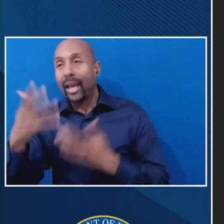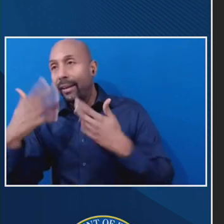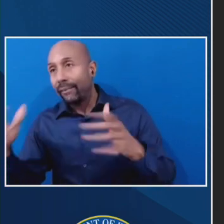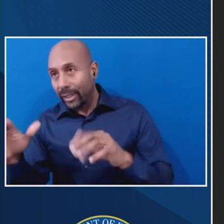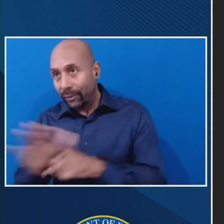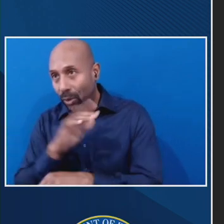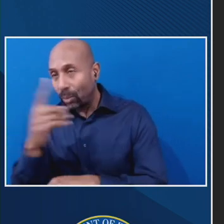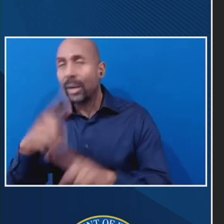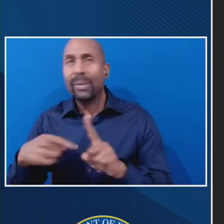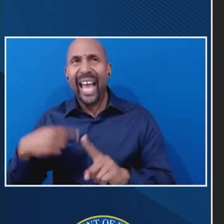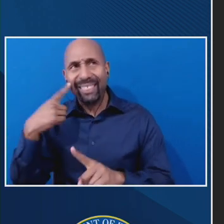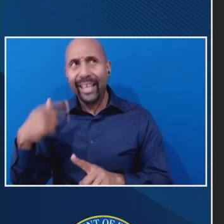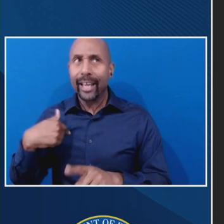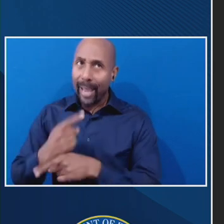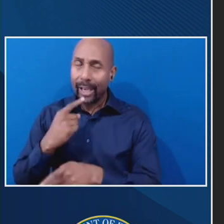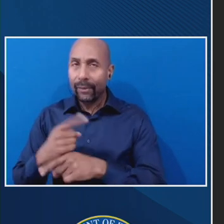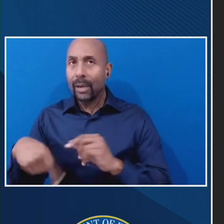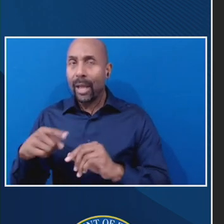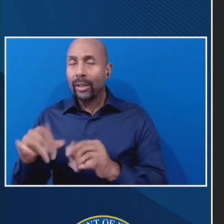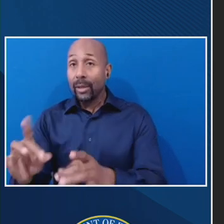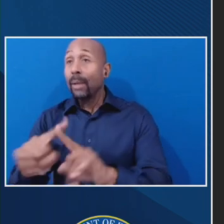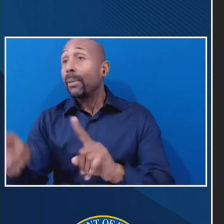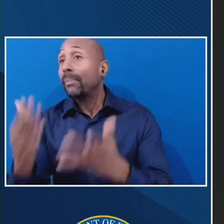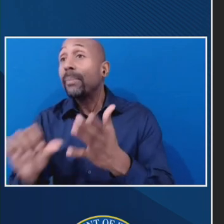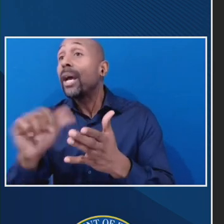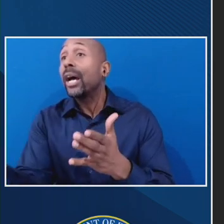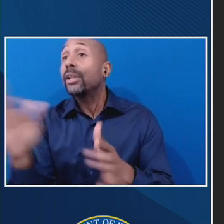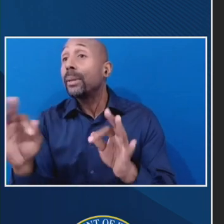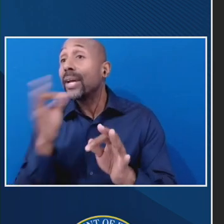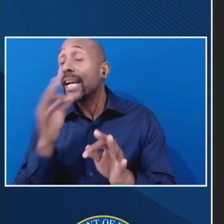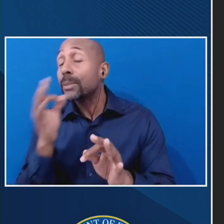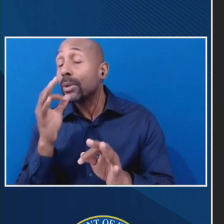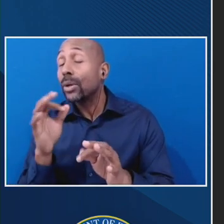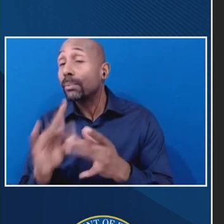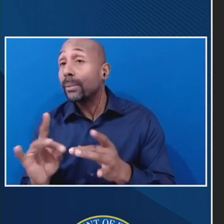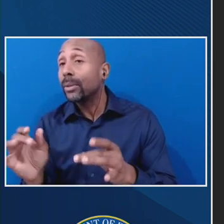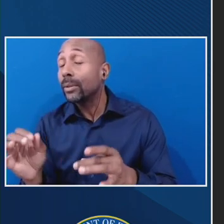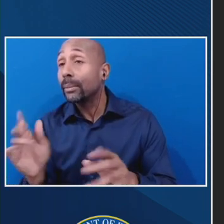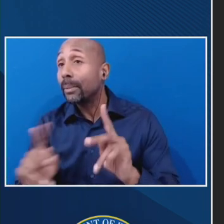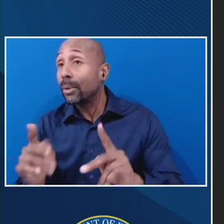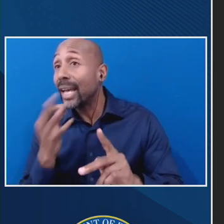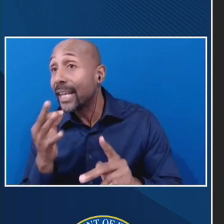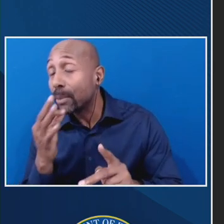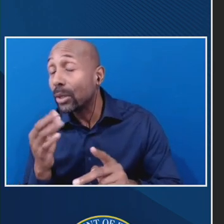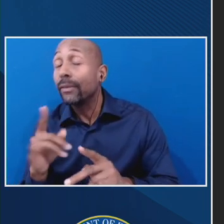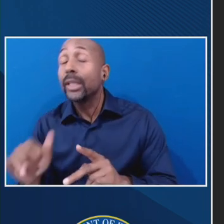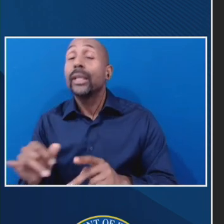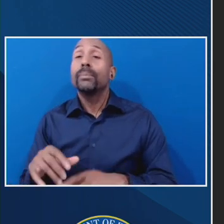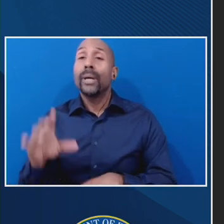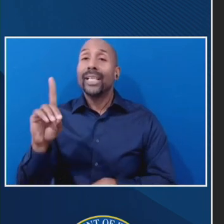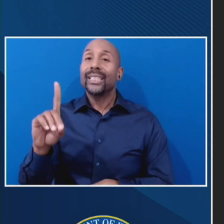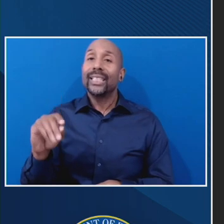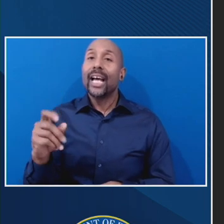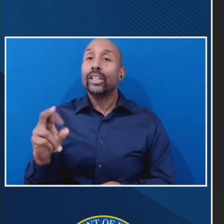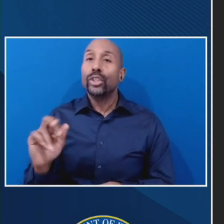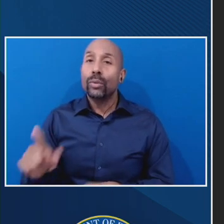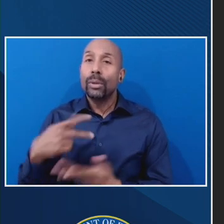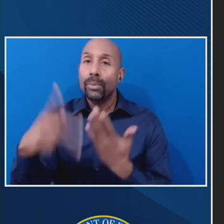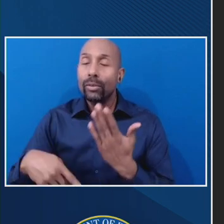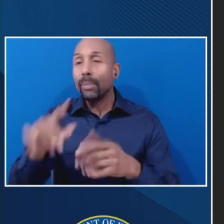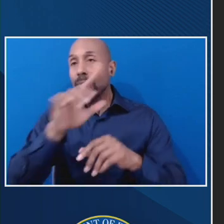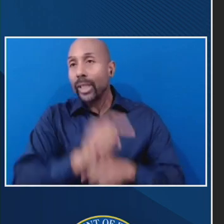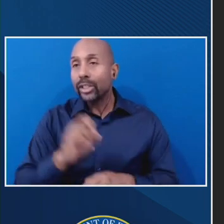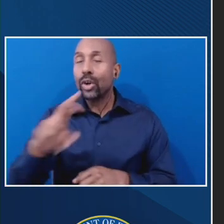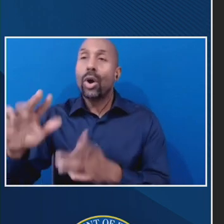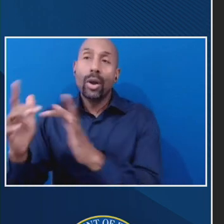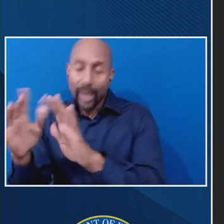accurately, but there are probably other experts at the table who can speak to these doctoral programs, either in a more traditional sense or through an online format. There's lots of